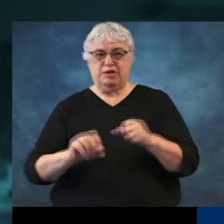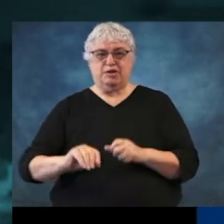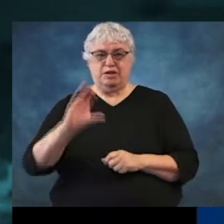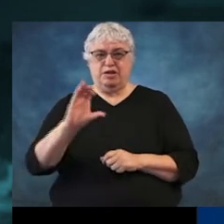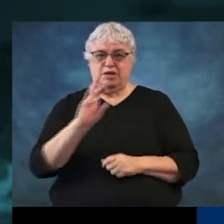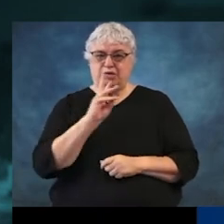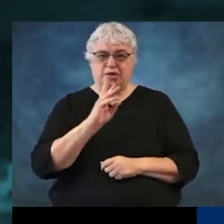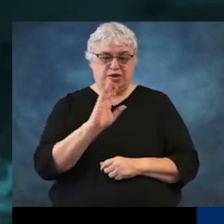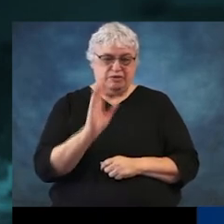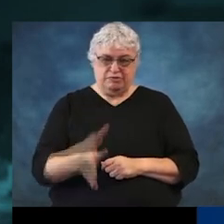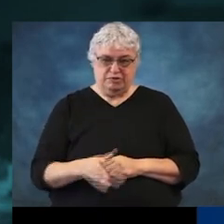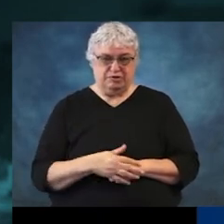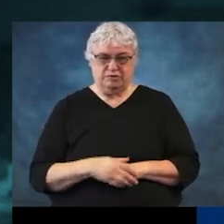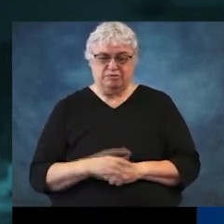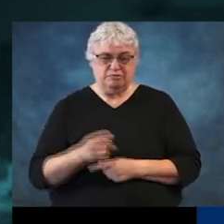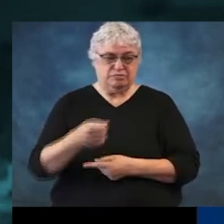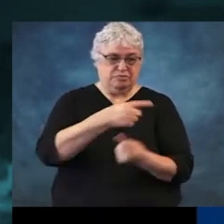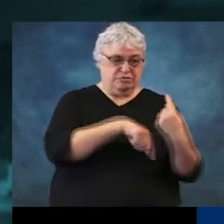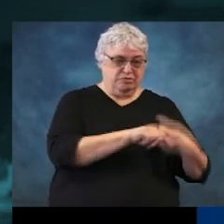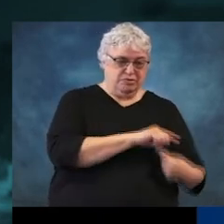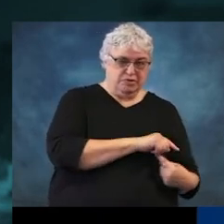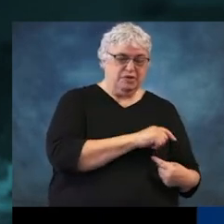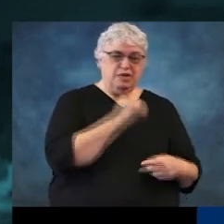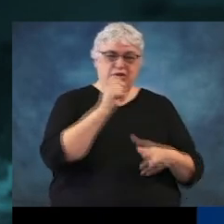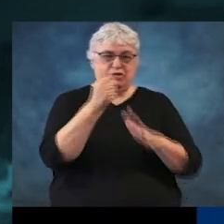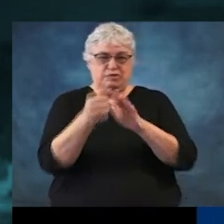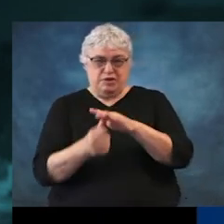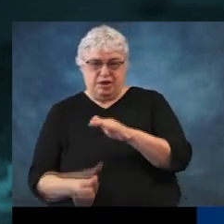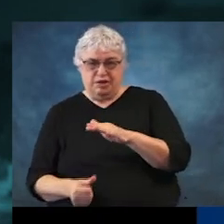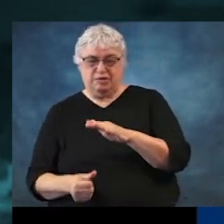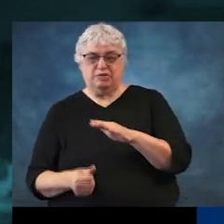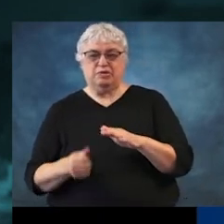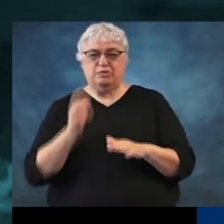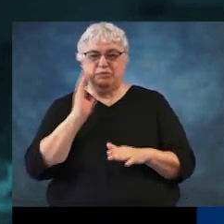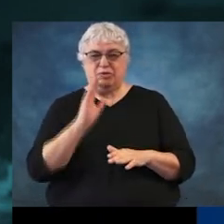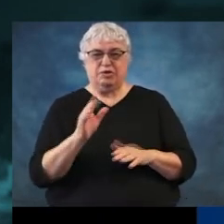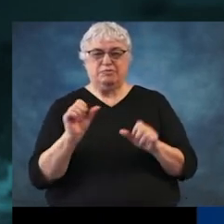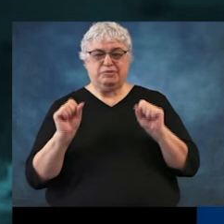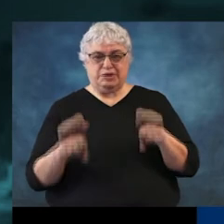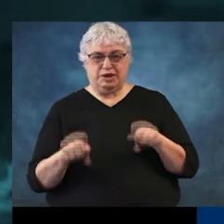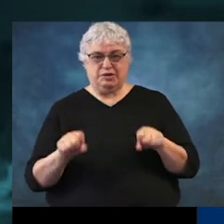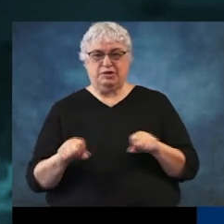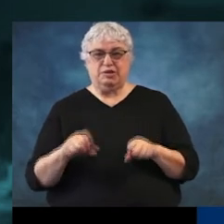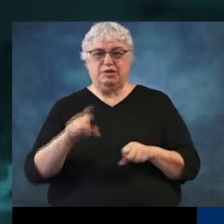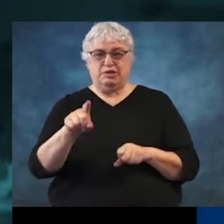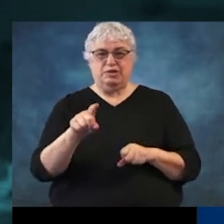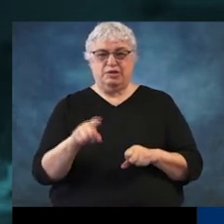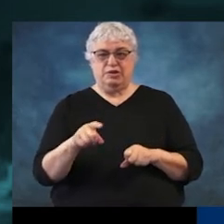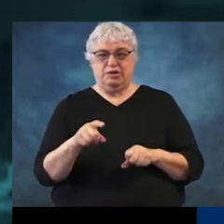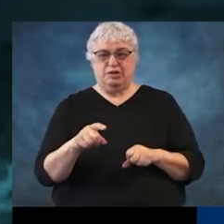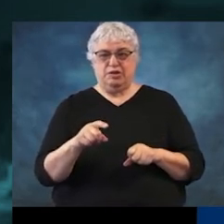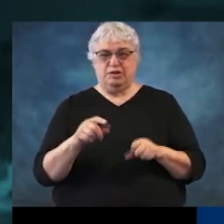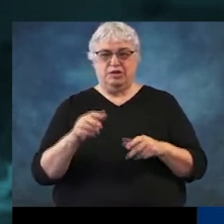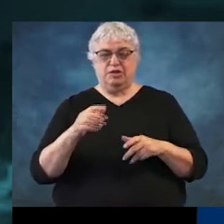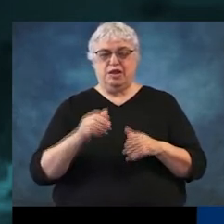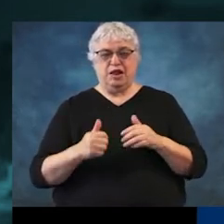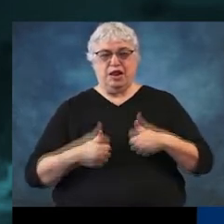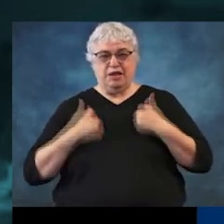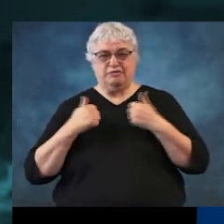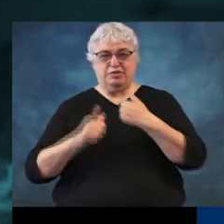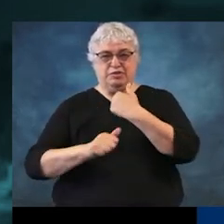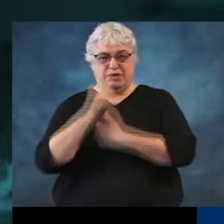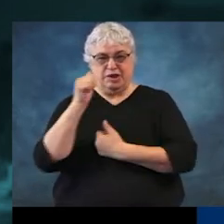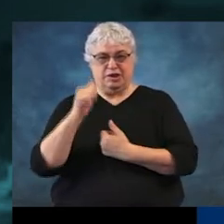water, know, turn around, don't drown, because the end result is going to be potentially you're in a life-threatening situation,